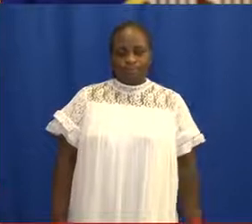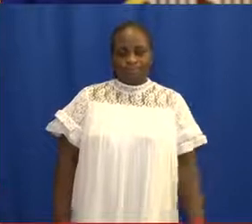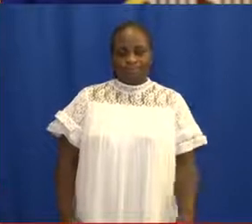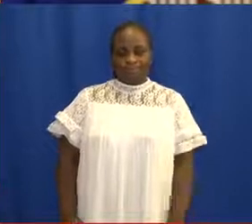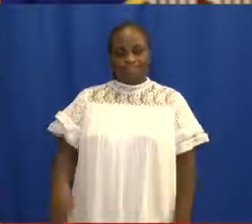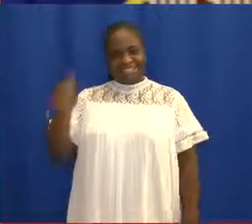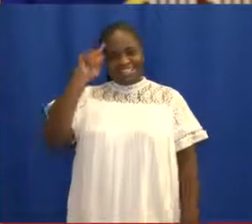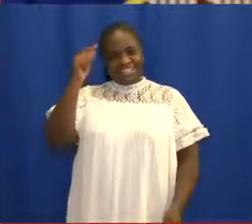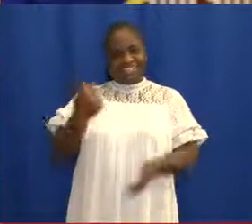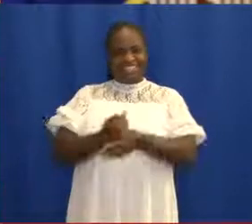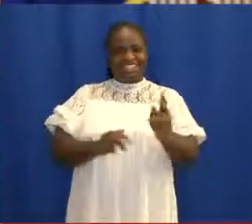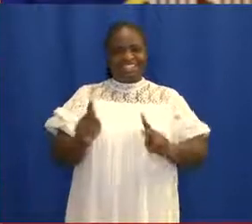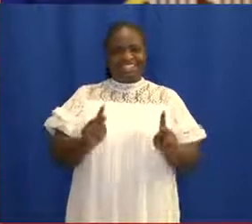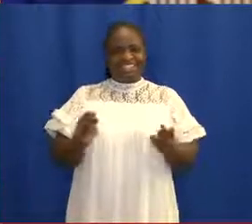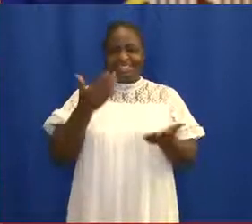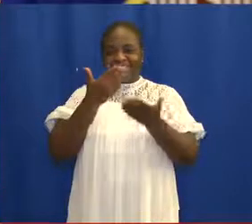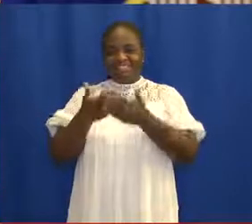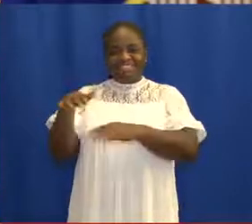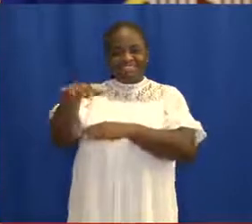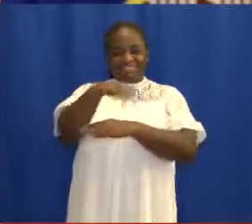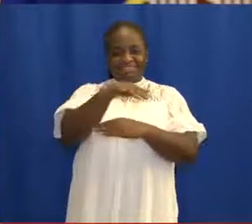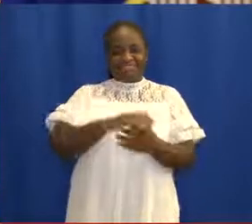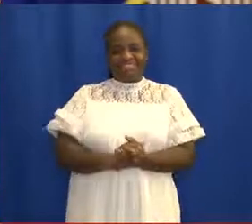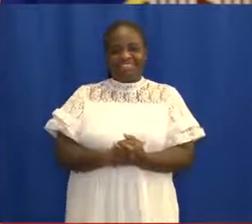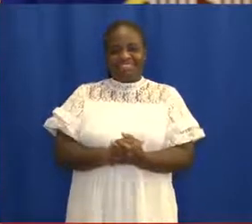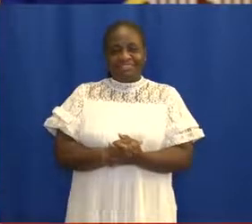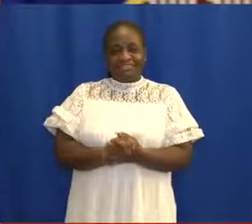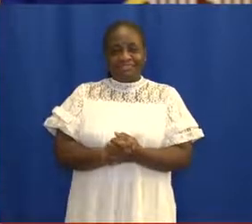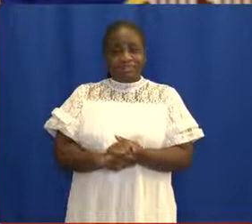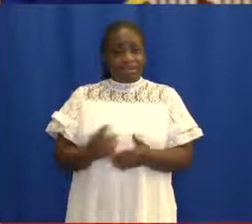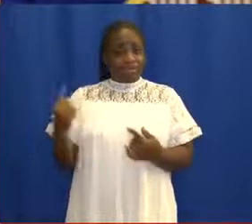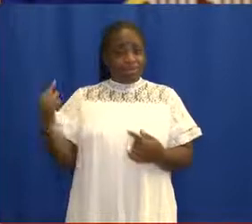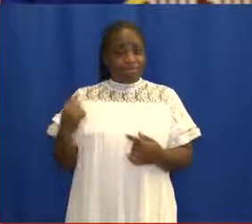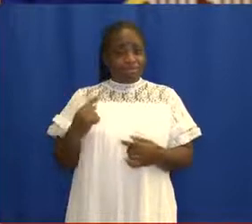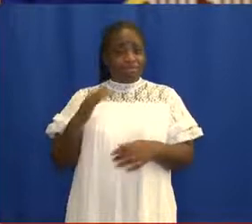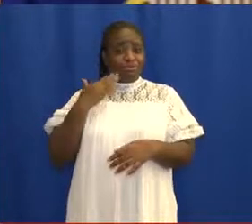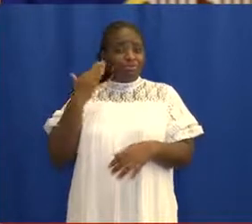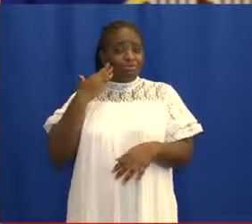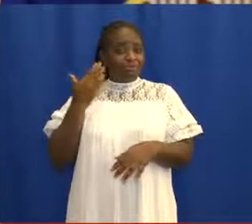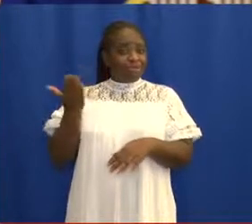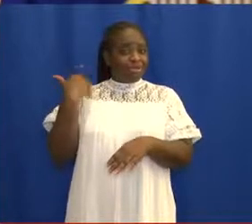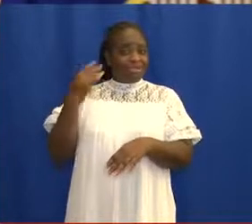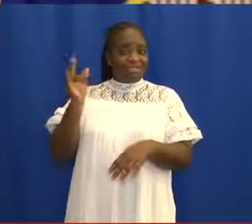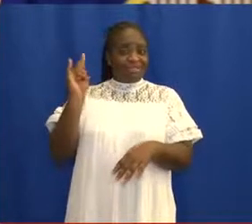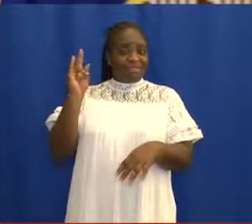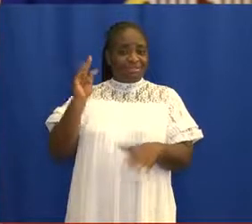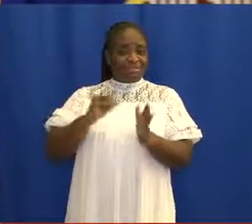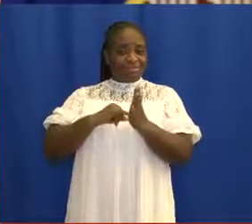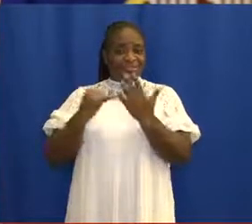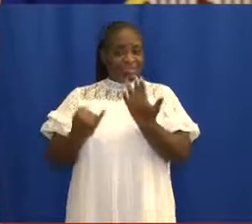Fellow Ghanaians, good evening. I came into your homes on 17th January